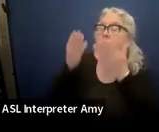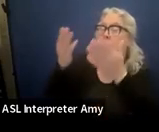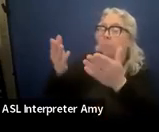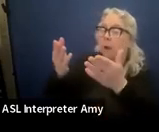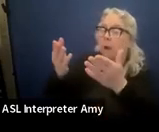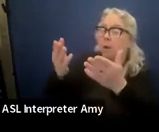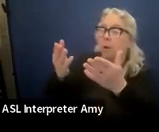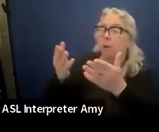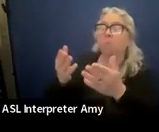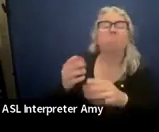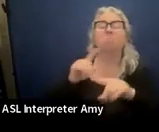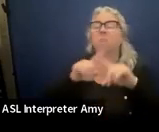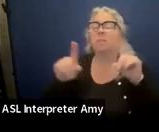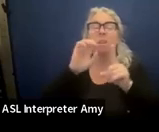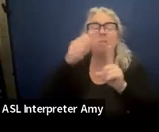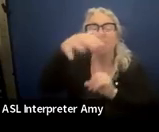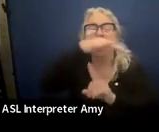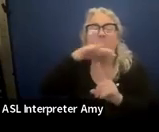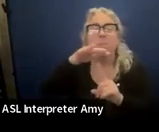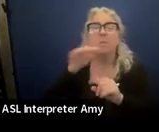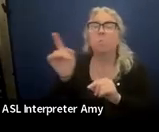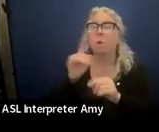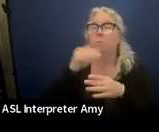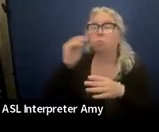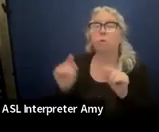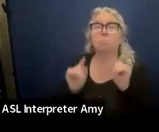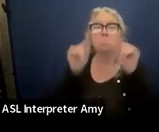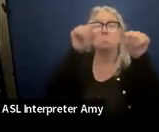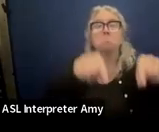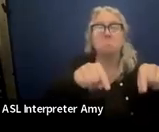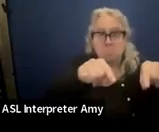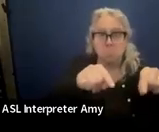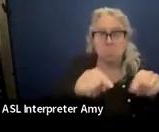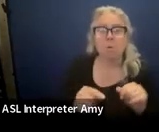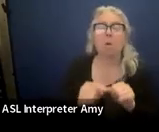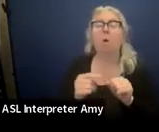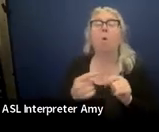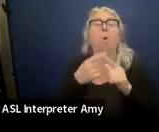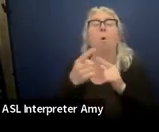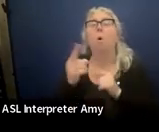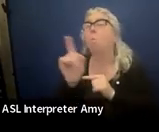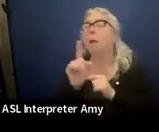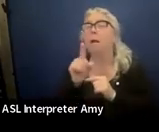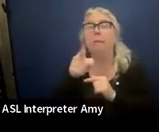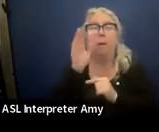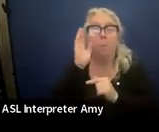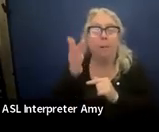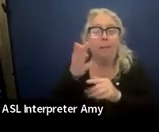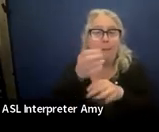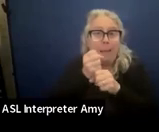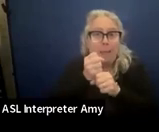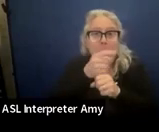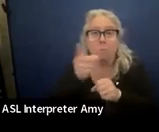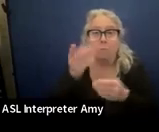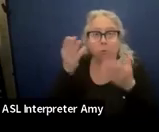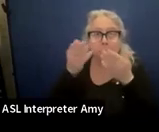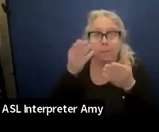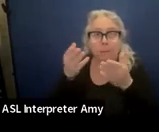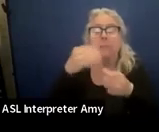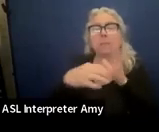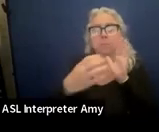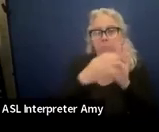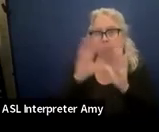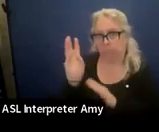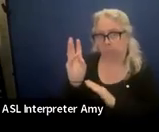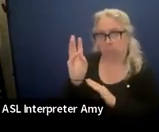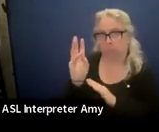the student goes or everywhere it says that they're going to get those in Section 6. And you want